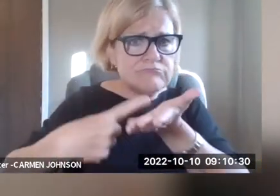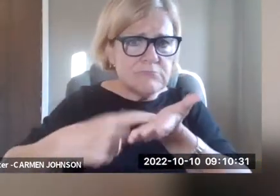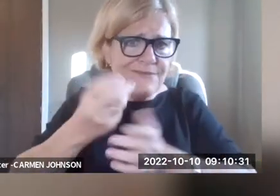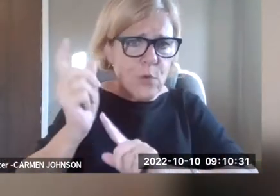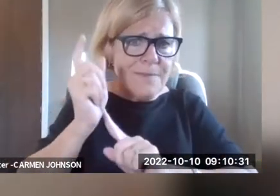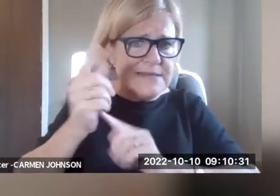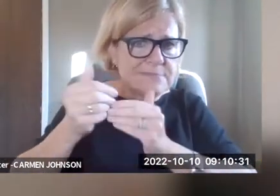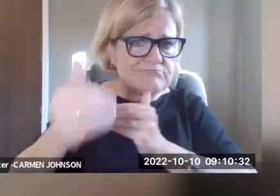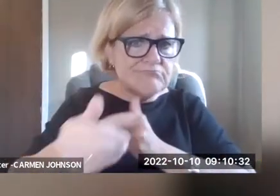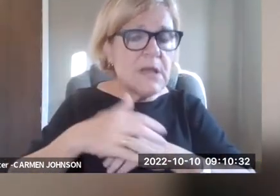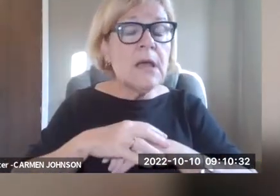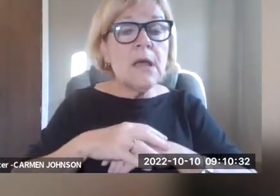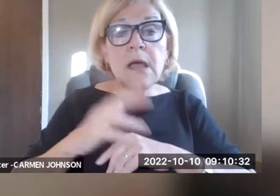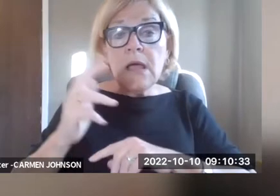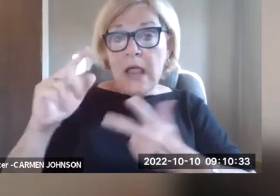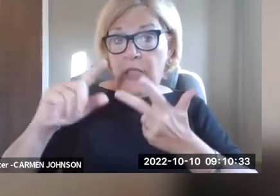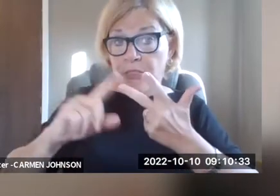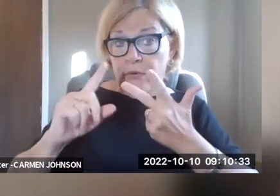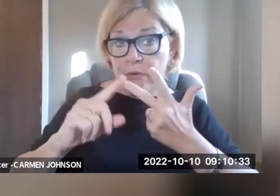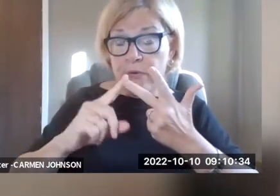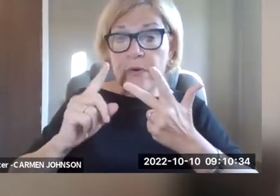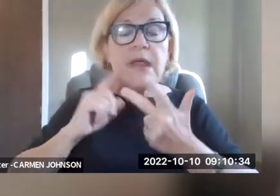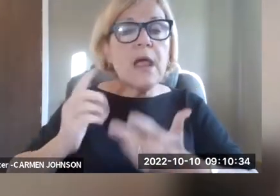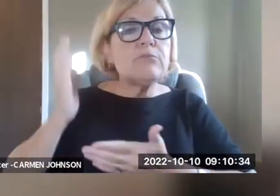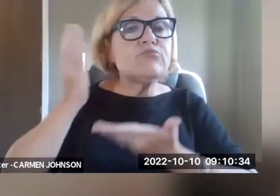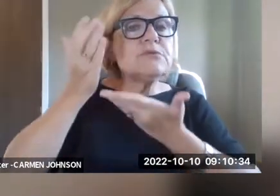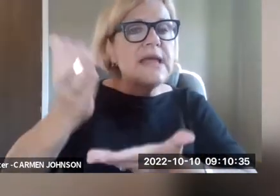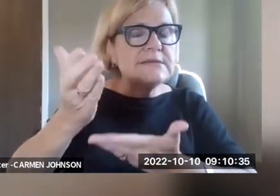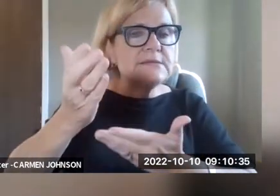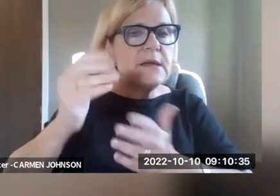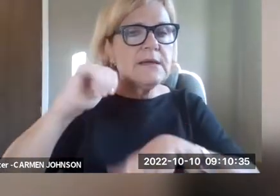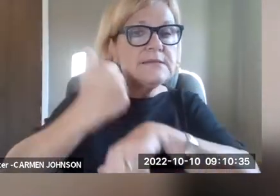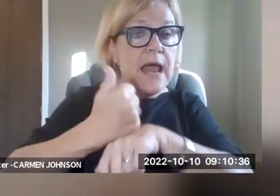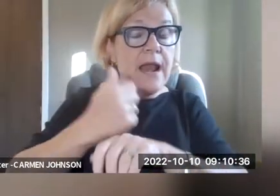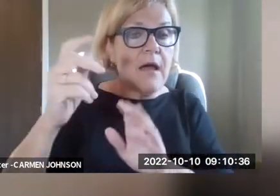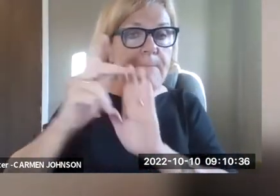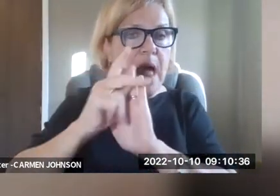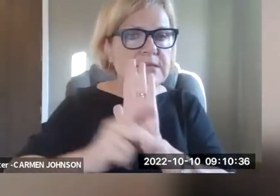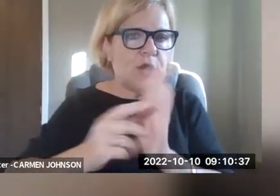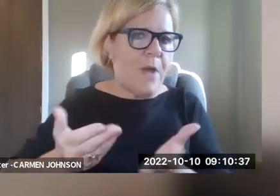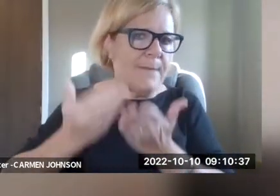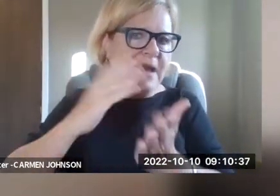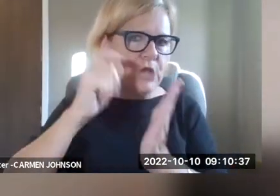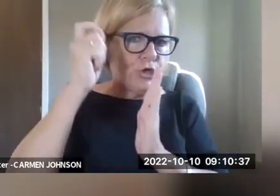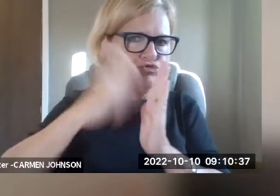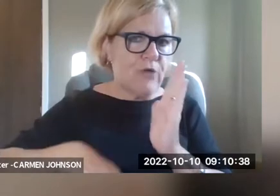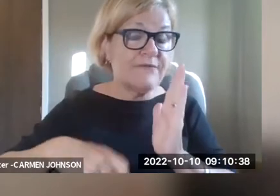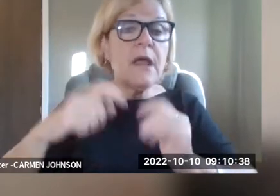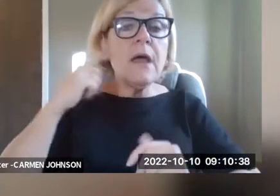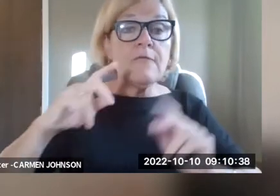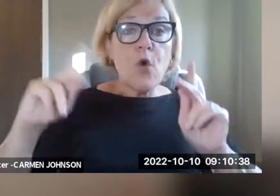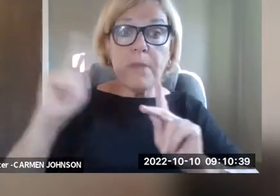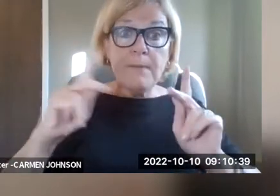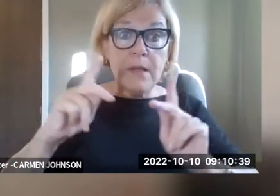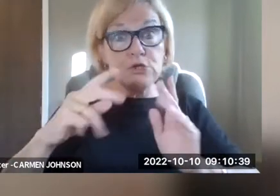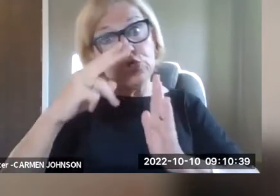summary of the law that's applicable, the requirements of the ADA, which I'll talk about in a couple of minutes. And then number three, um,